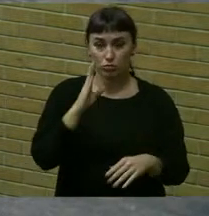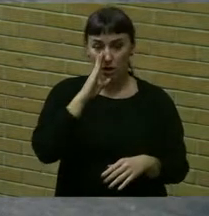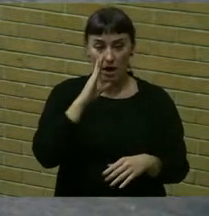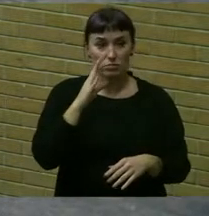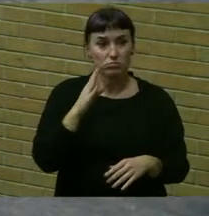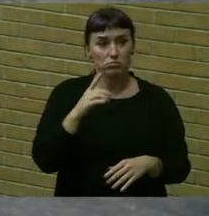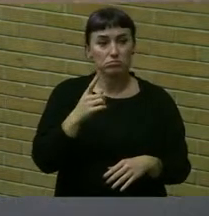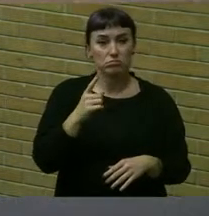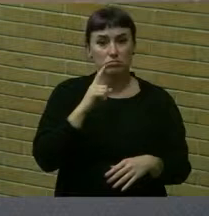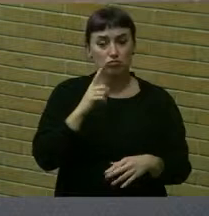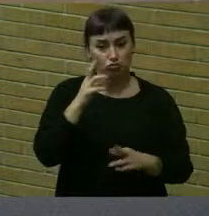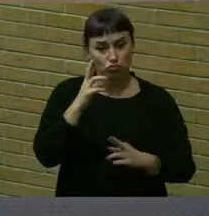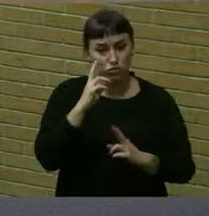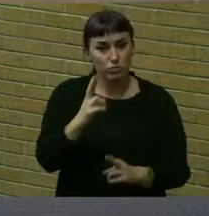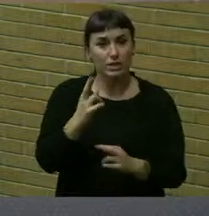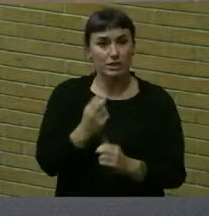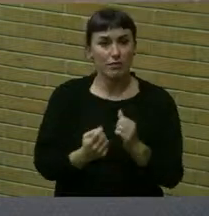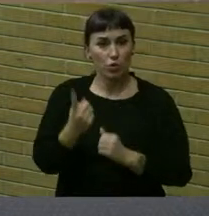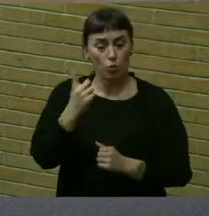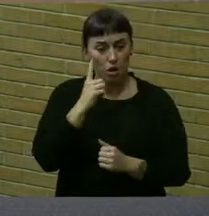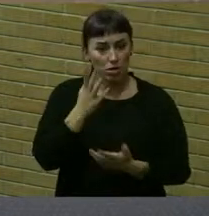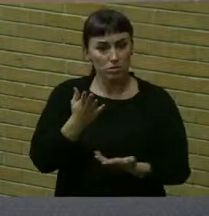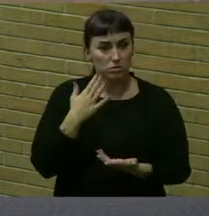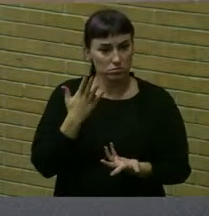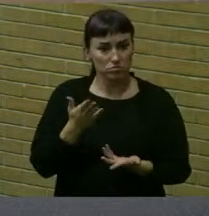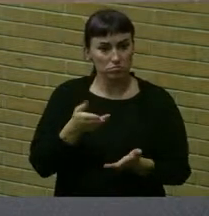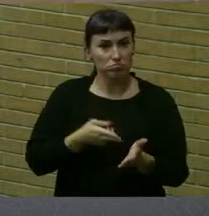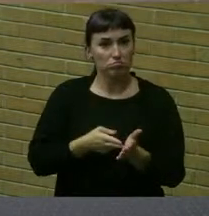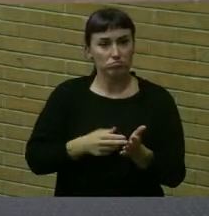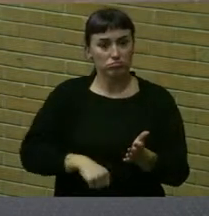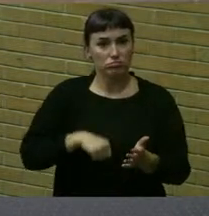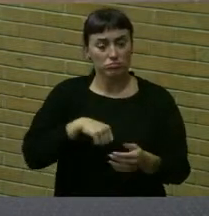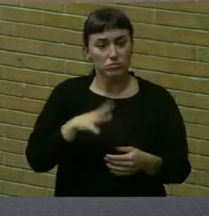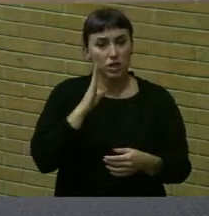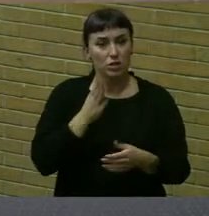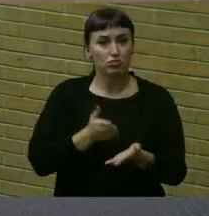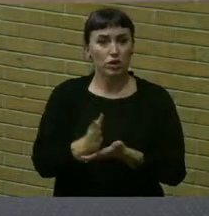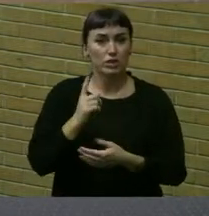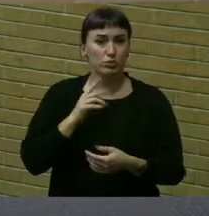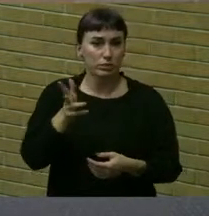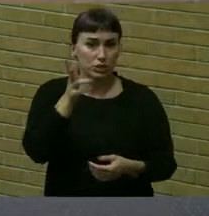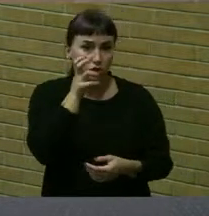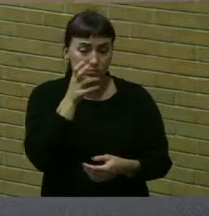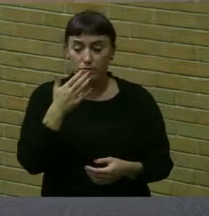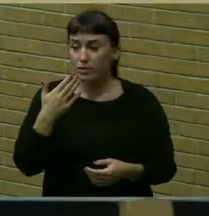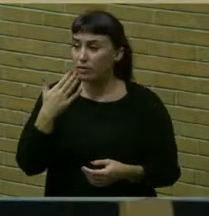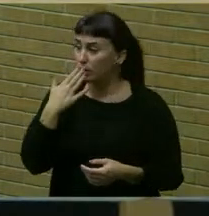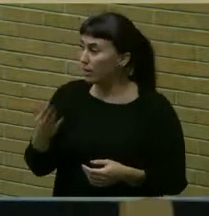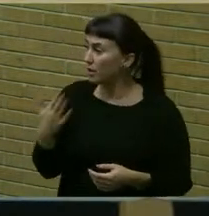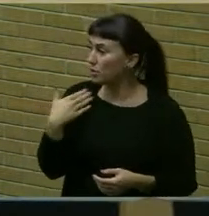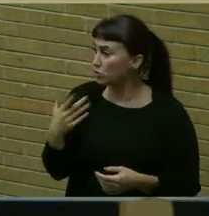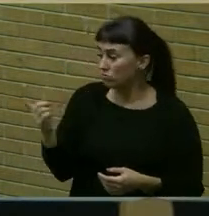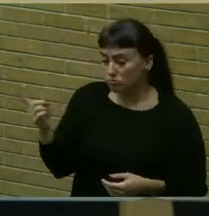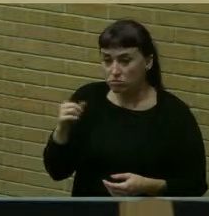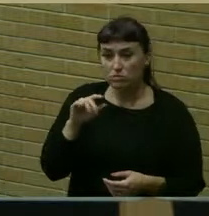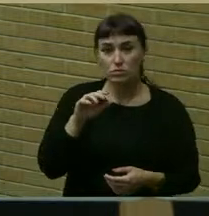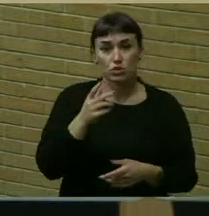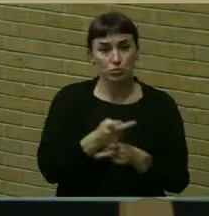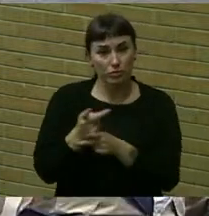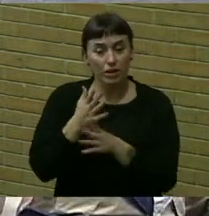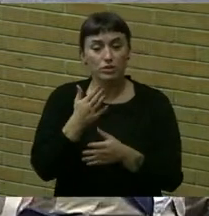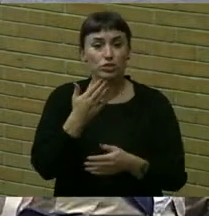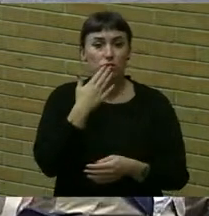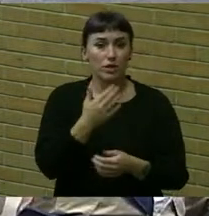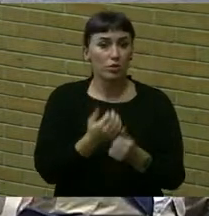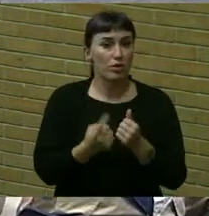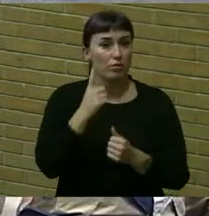one that respects everyone's integrity and everyone's right to be heard. Thank you, Mr. Supervisor, and thank you to all of you for